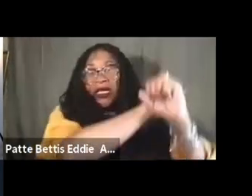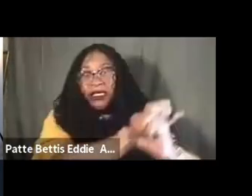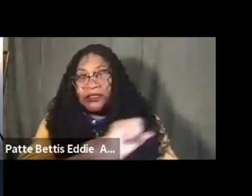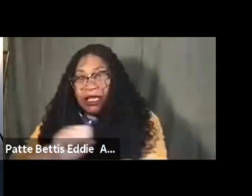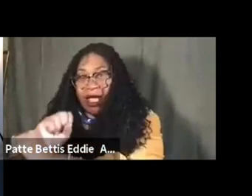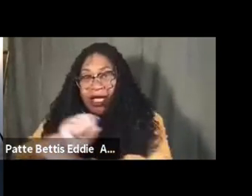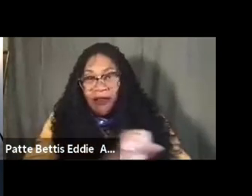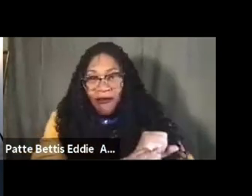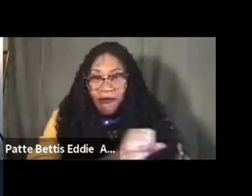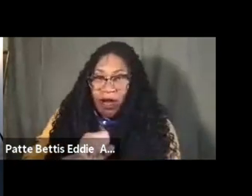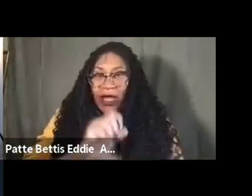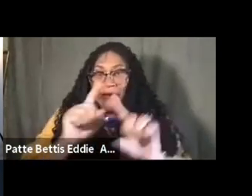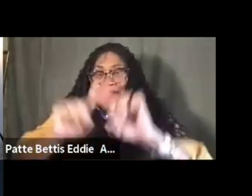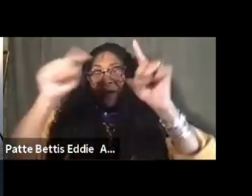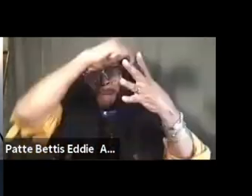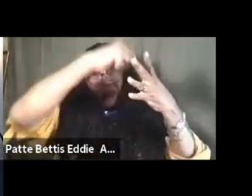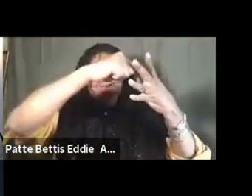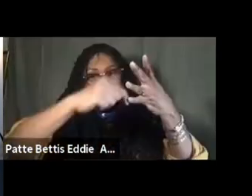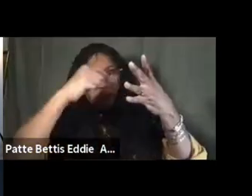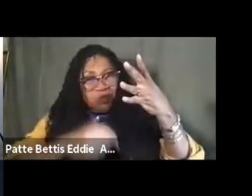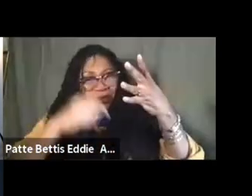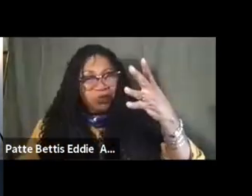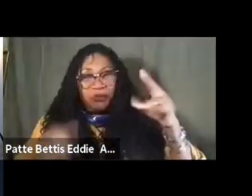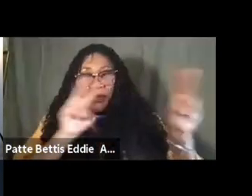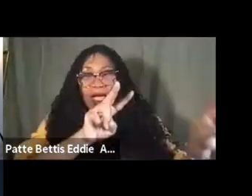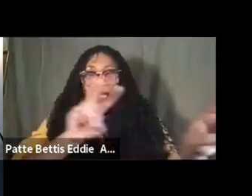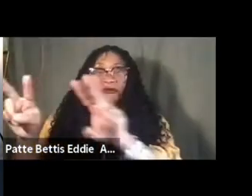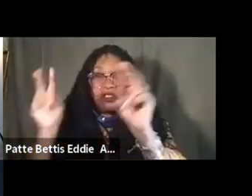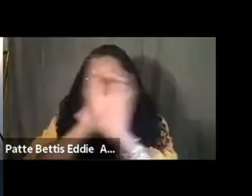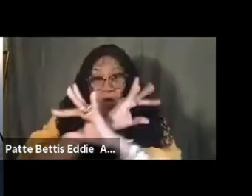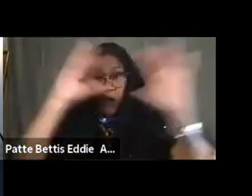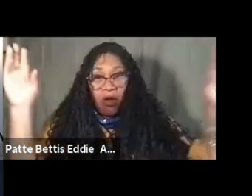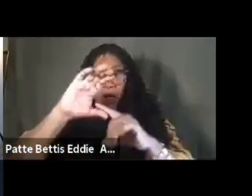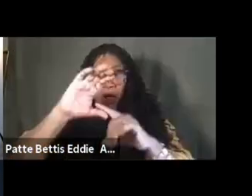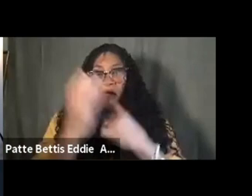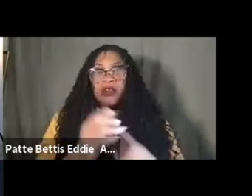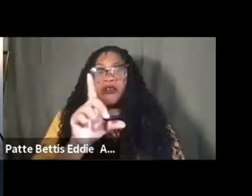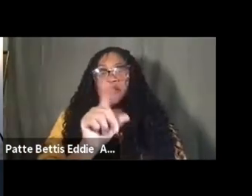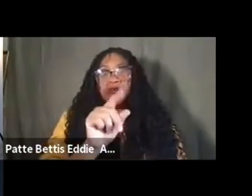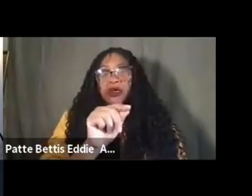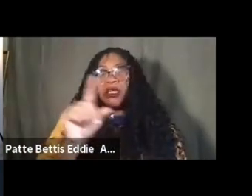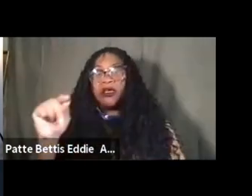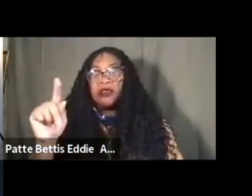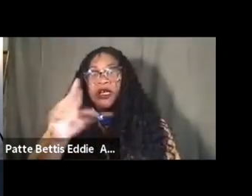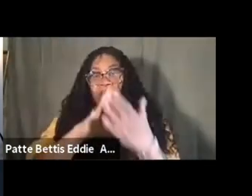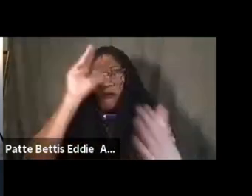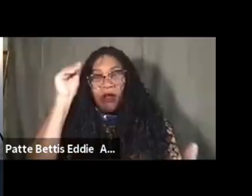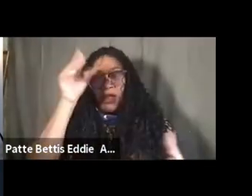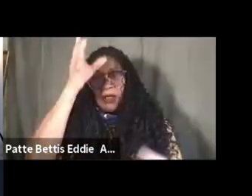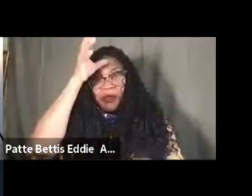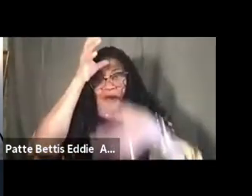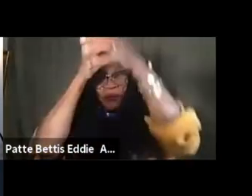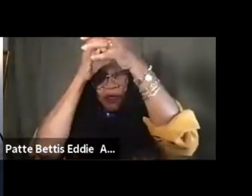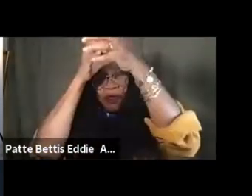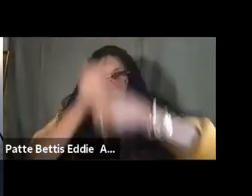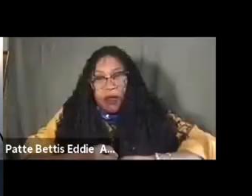humanities, and material and visual culture. She is a 2020 American Council of Learned Scholars Emerging Voices